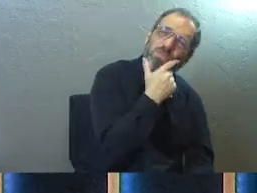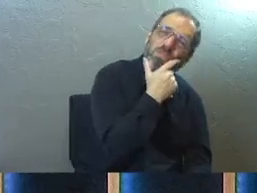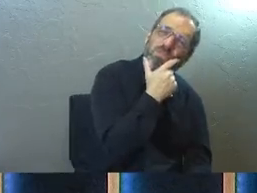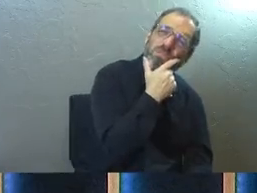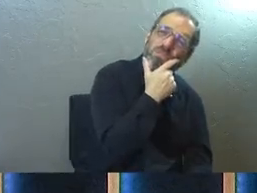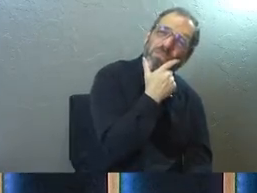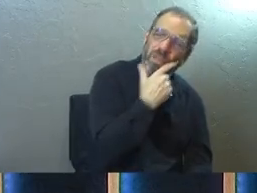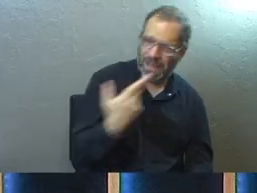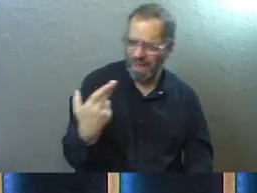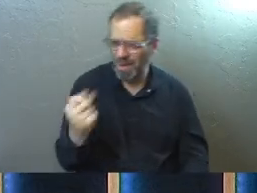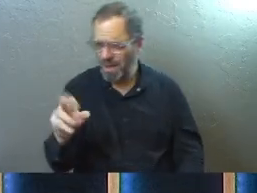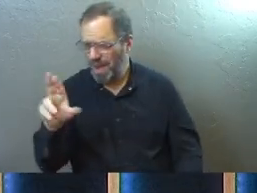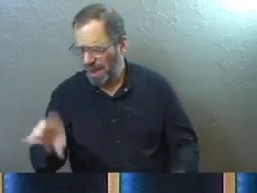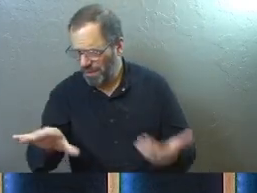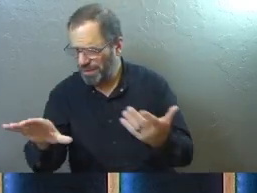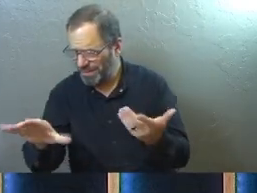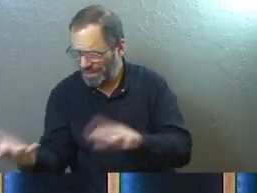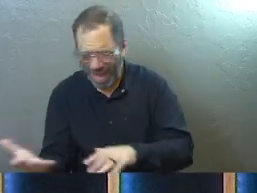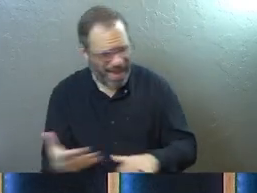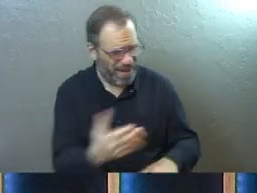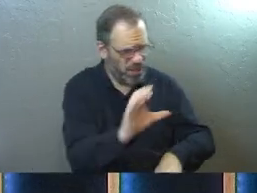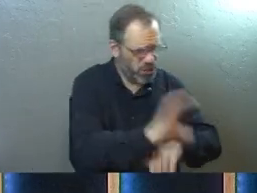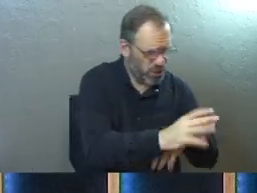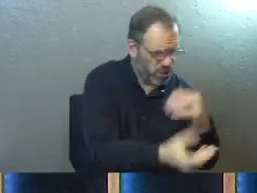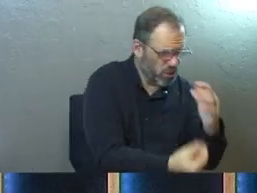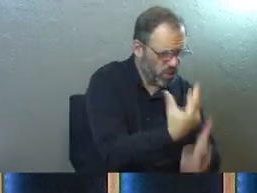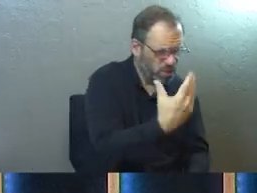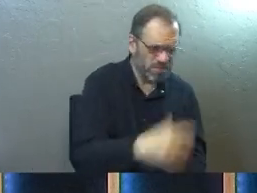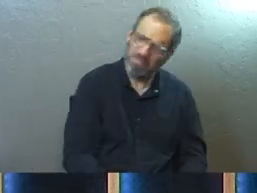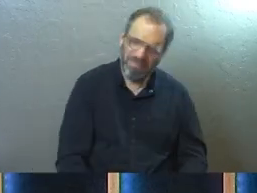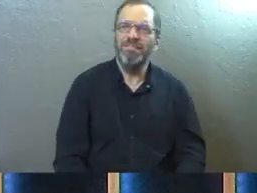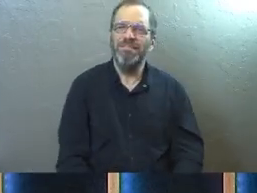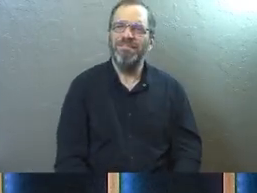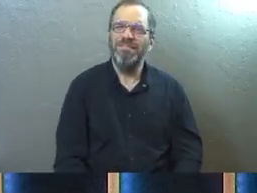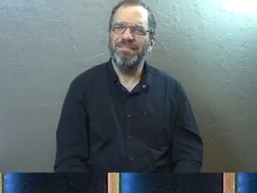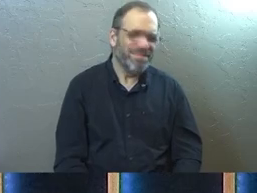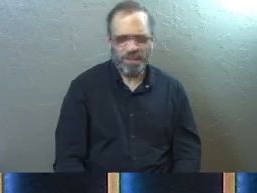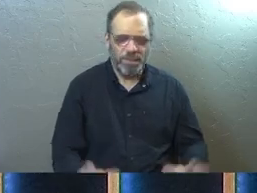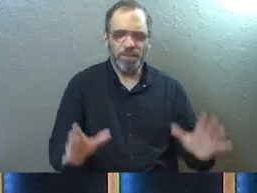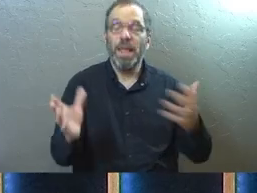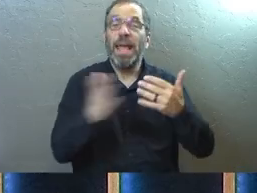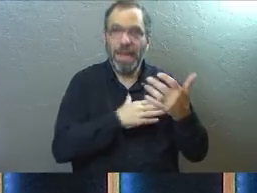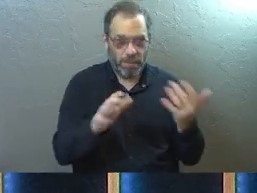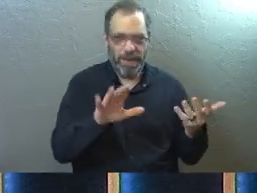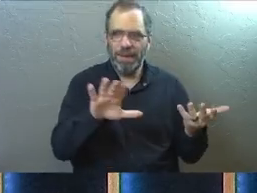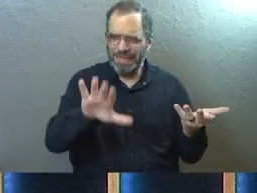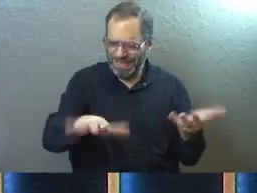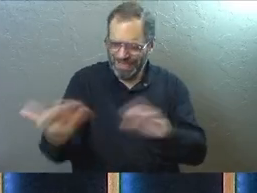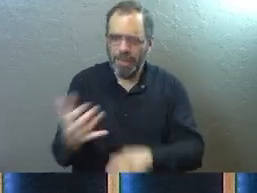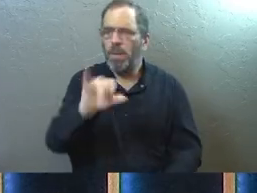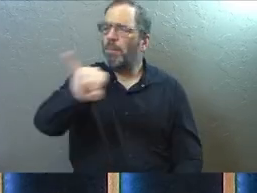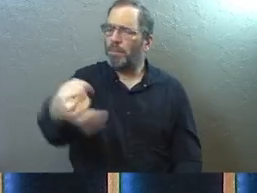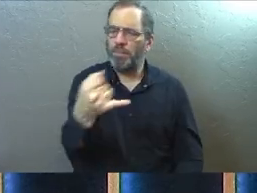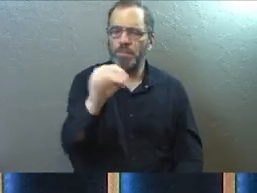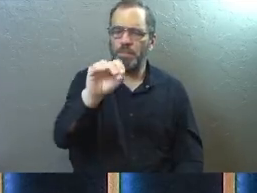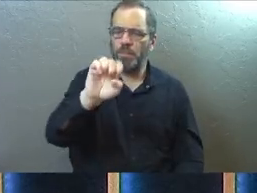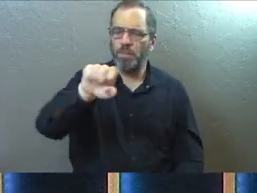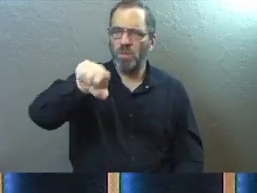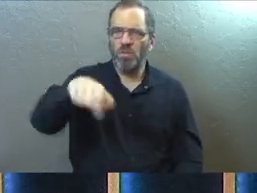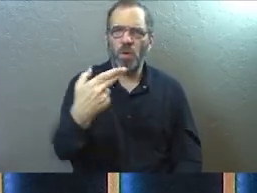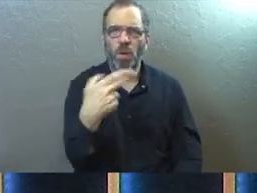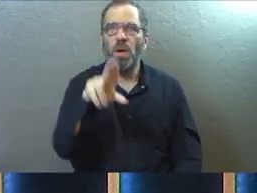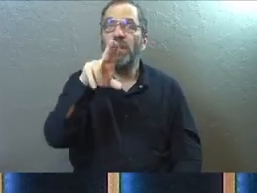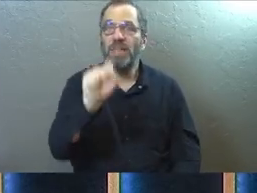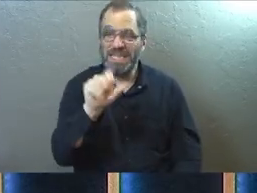Like, wow, man. That's a lot. It's a lot to take in. And he dies. Josephus, who was a Jewish